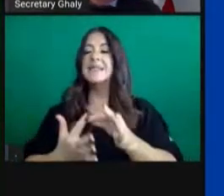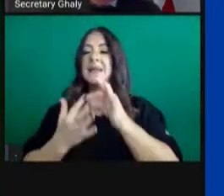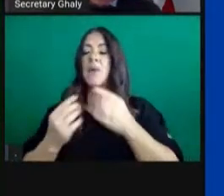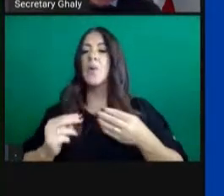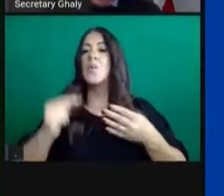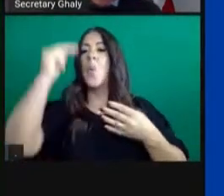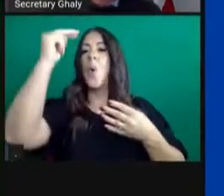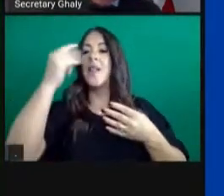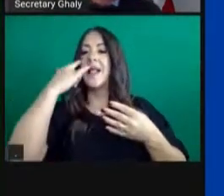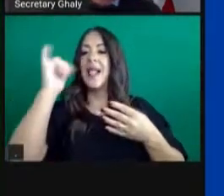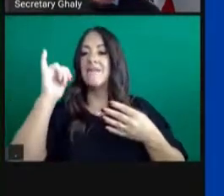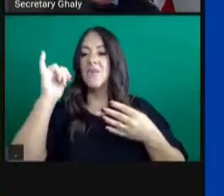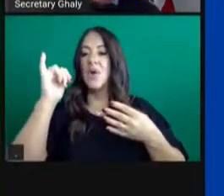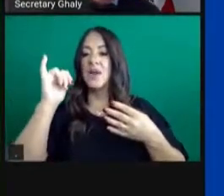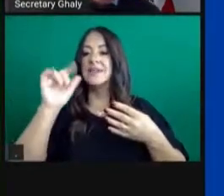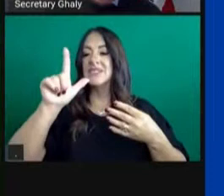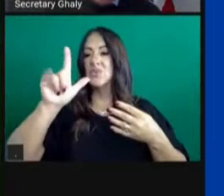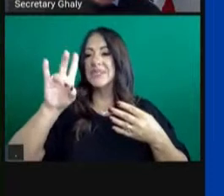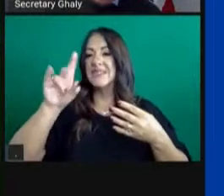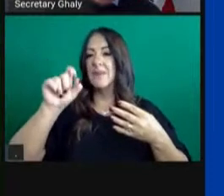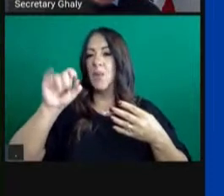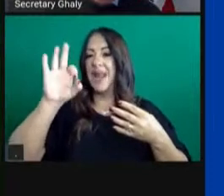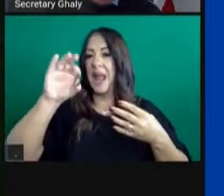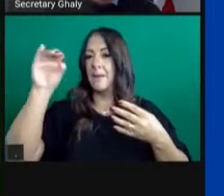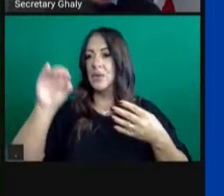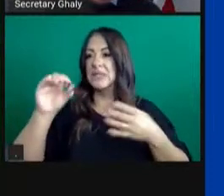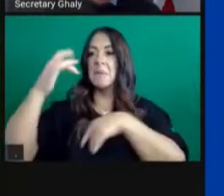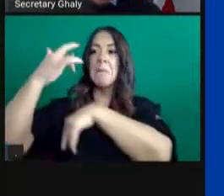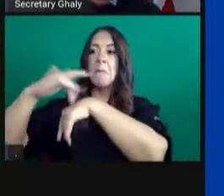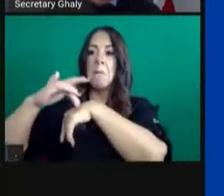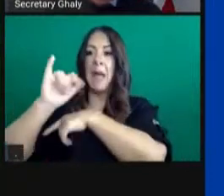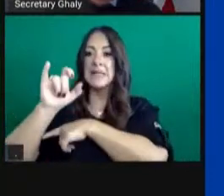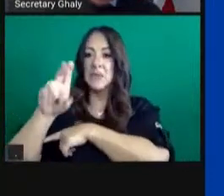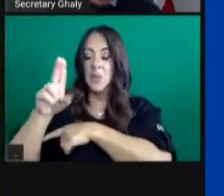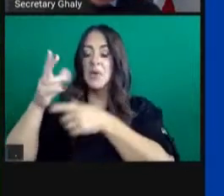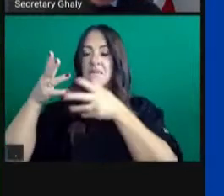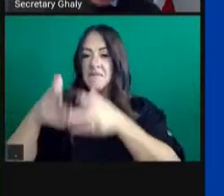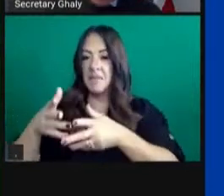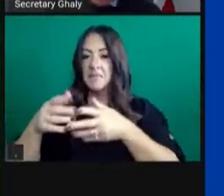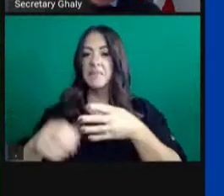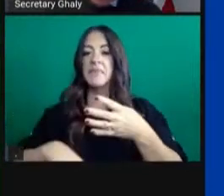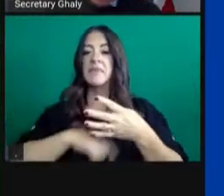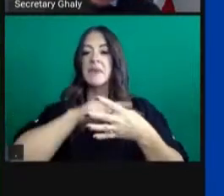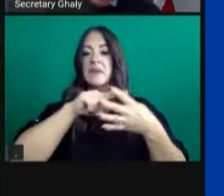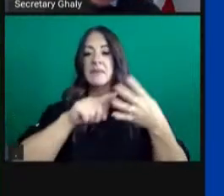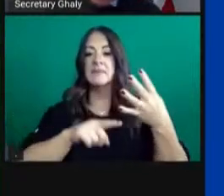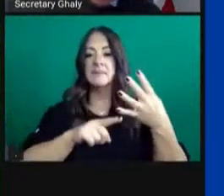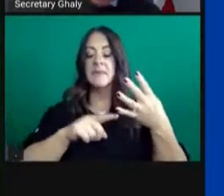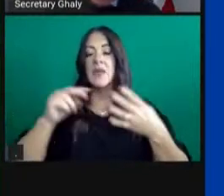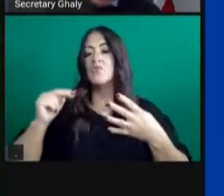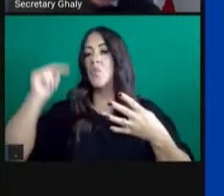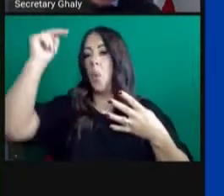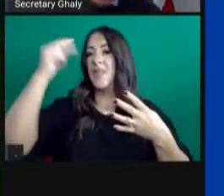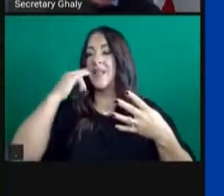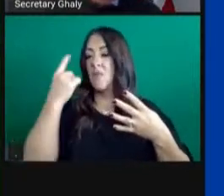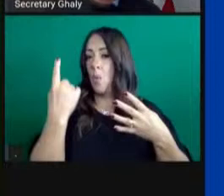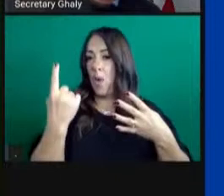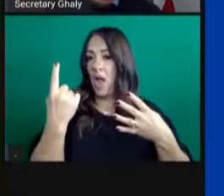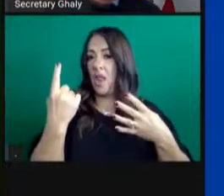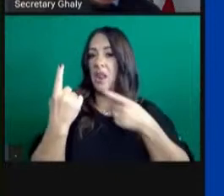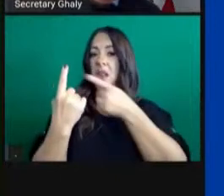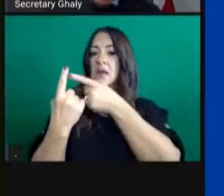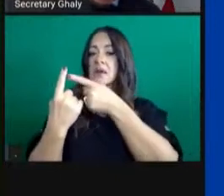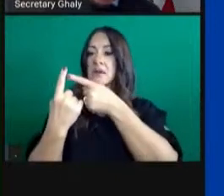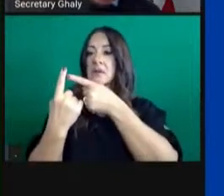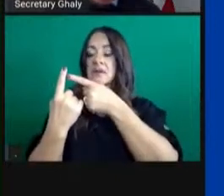27.9% available ICU capacity there today. All but that region, the Northern California region are under